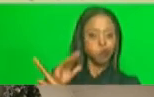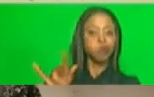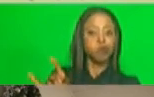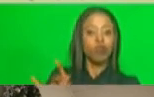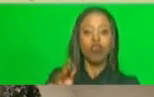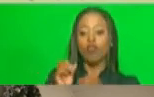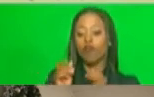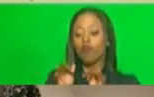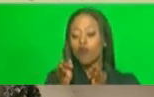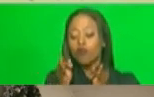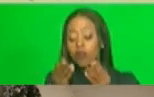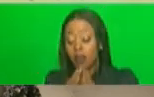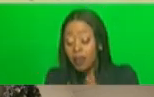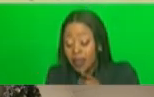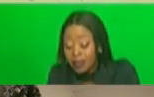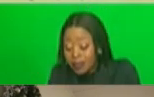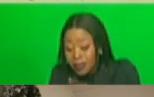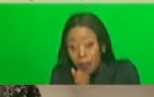outbreaks.